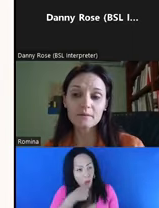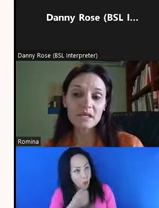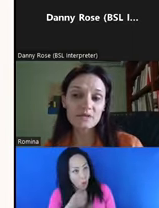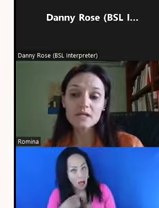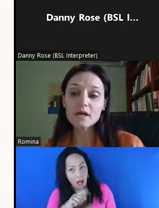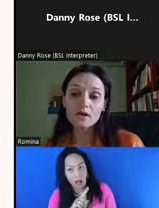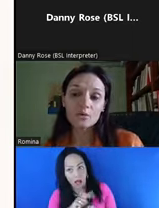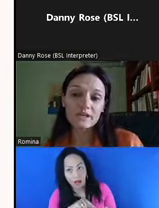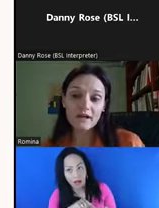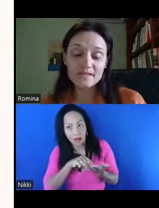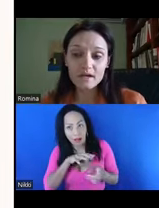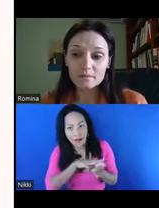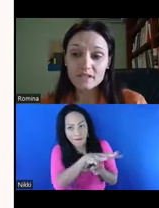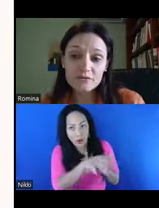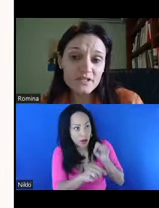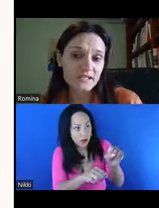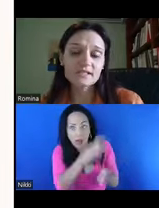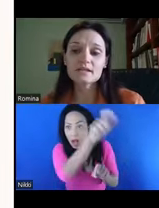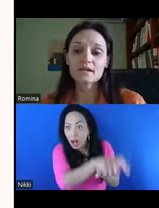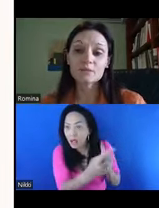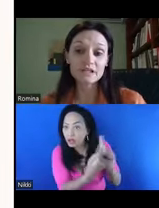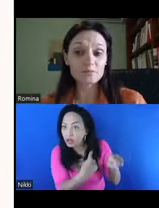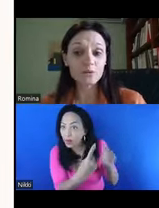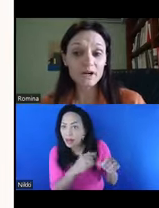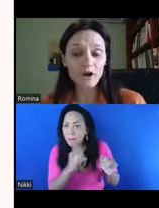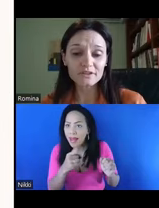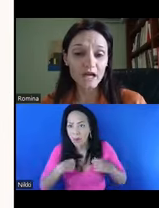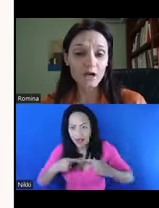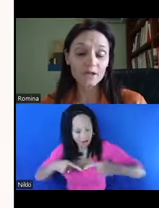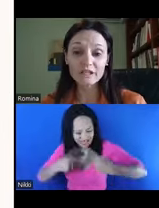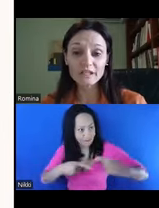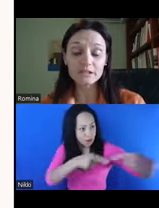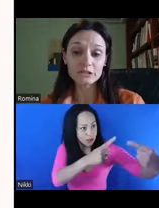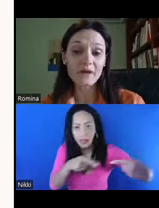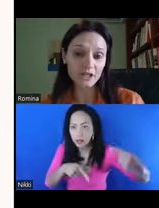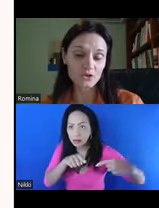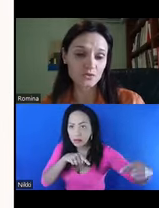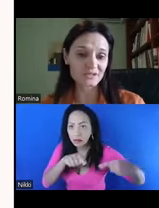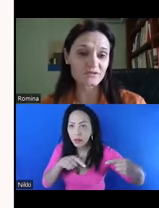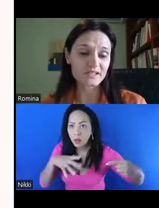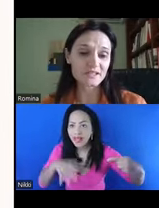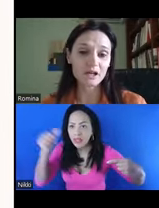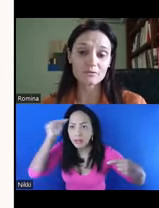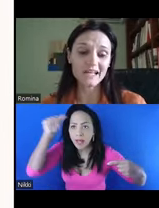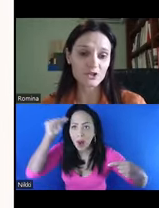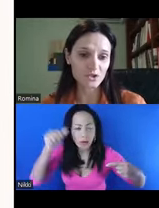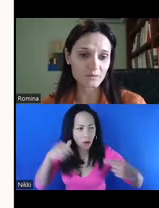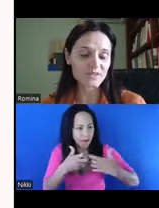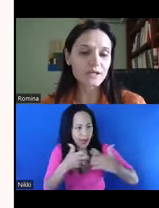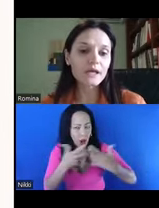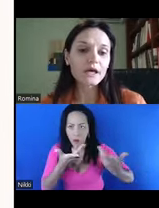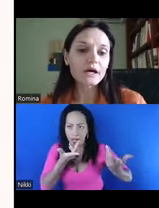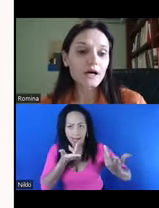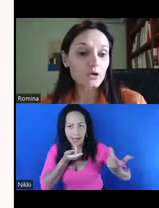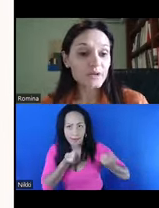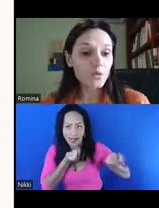us? Maybe we have some differences that we need to be aware of and how and we need to manage those differences in our relationships.